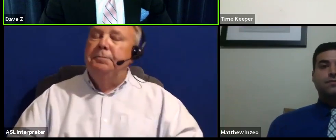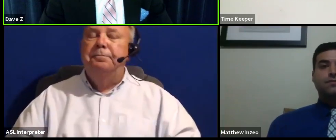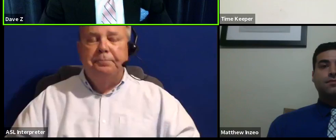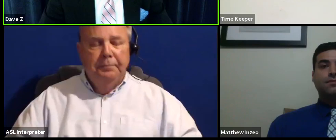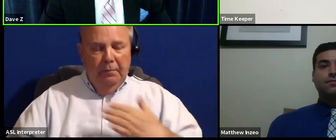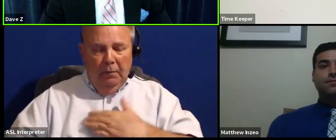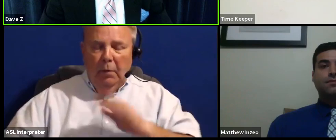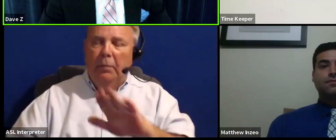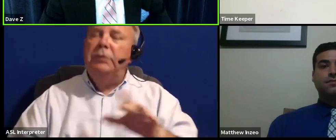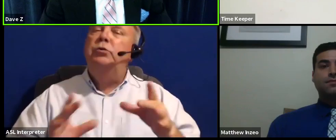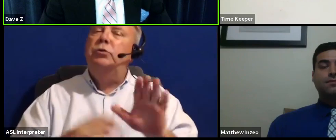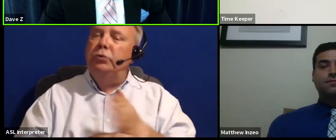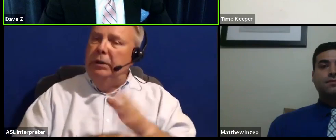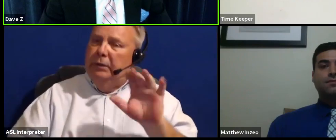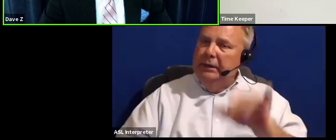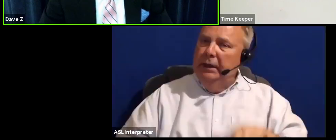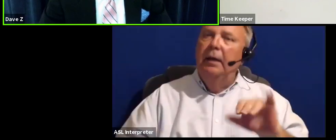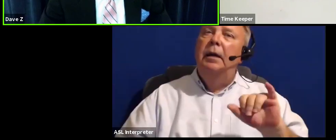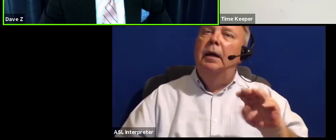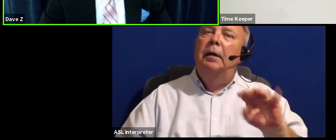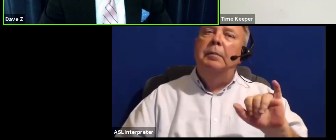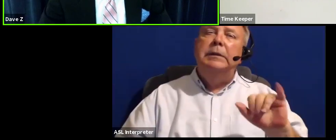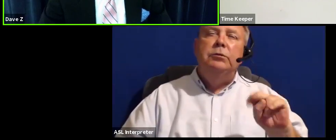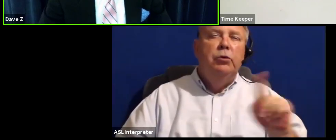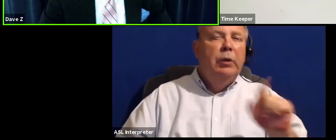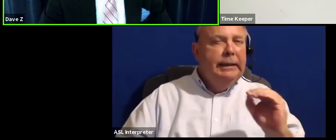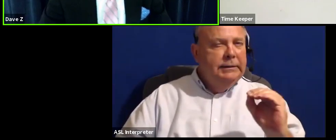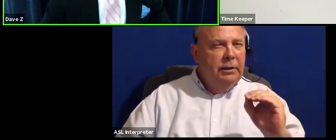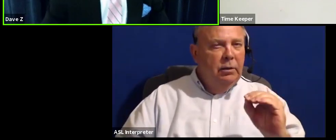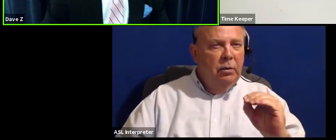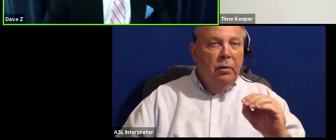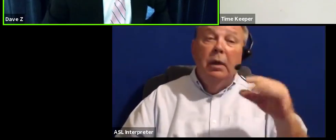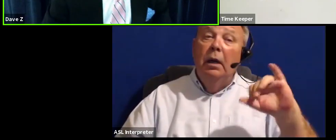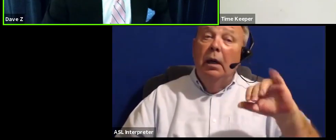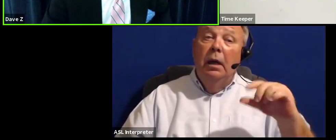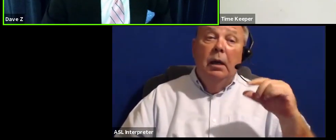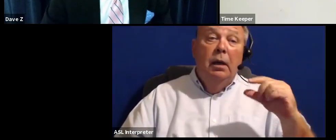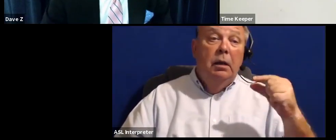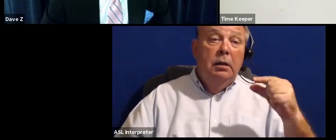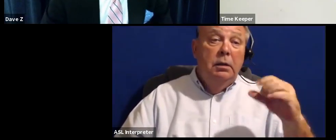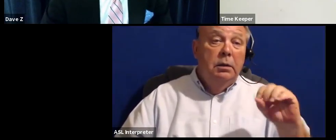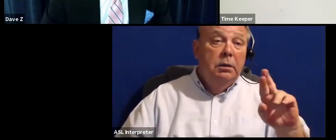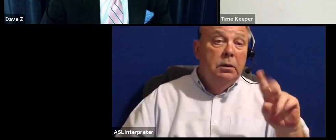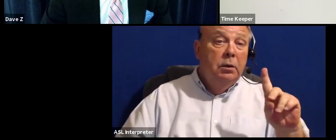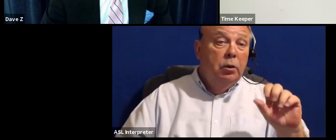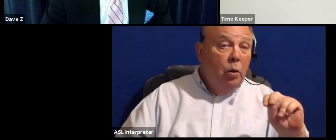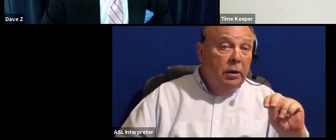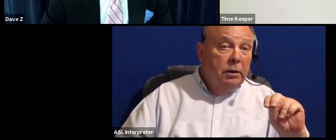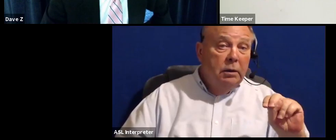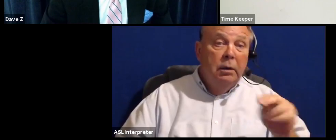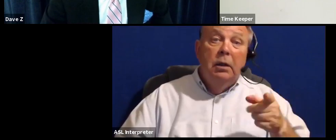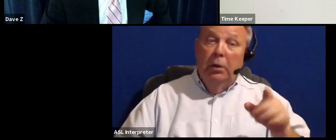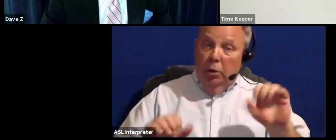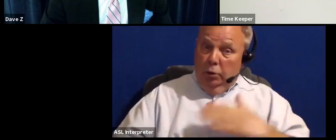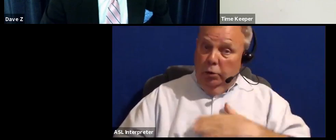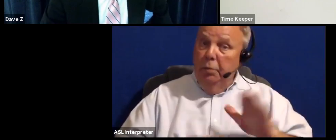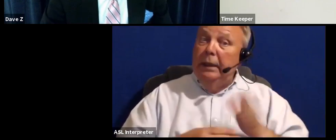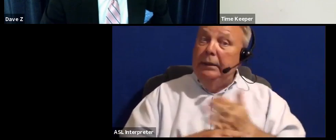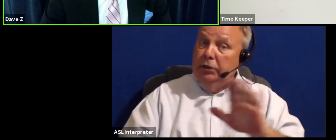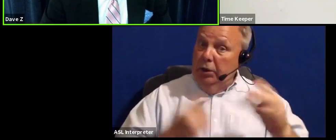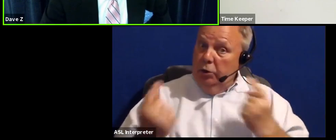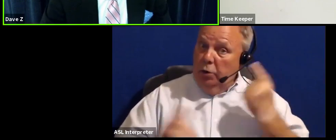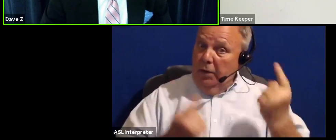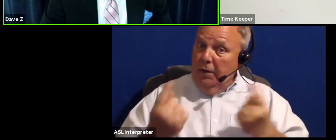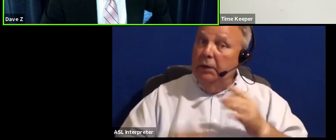appreciate you sharing all that with us, Mr. Enzio. Mr. Gordon, Mr. Gordon, could you please share with us your thoughts